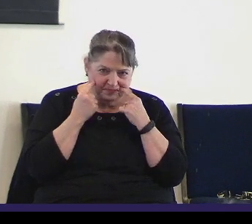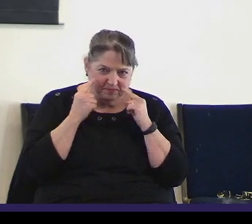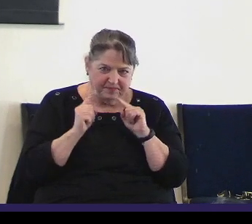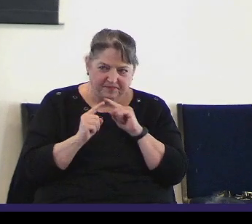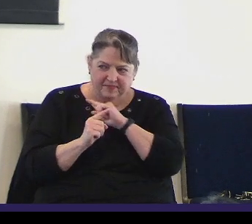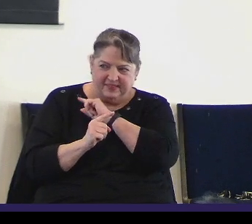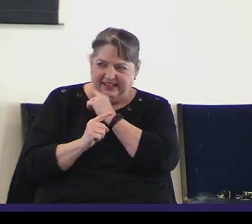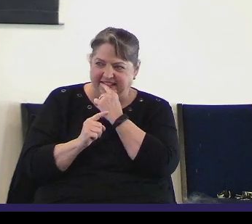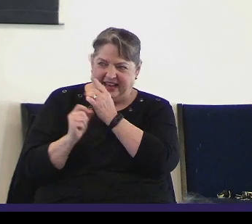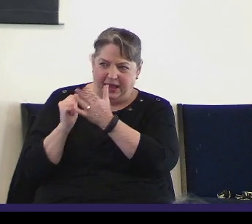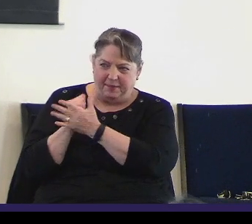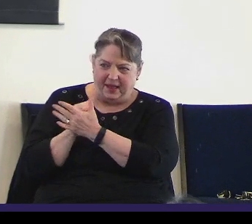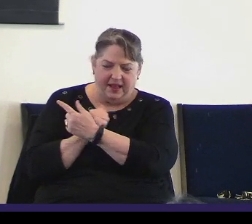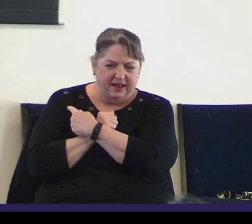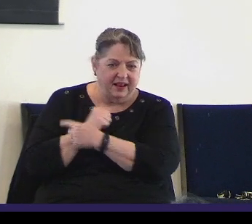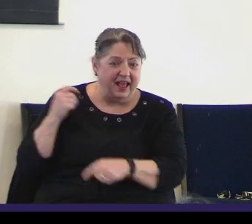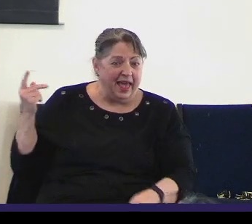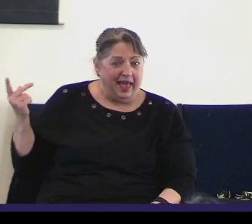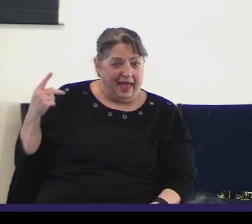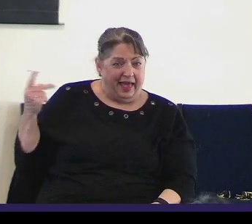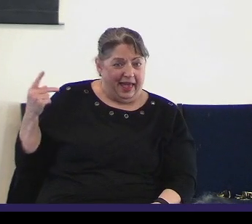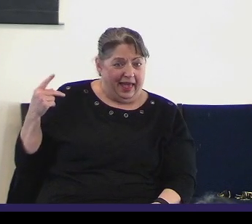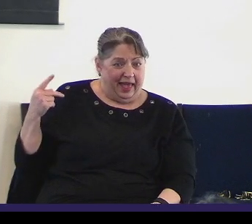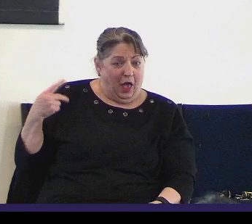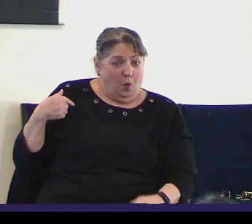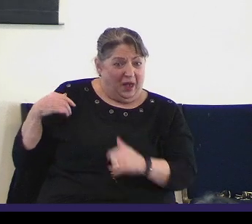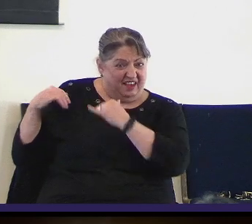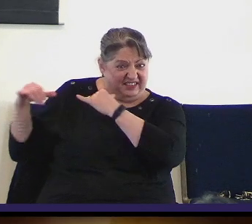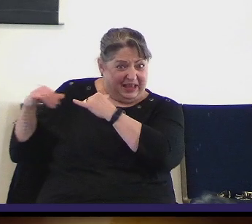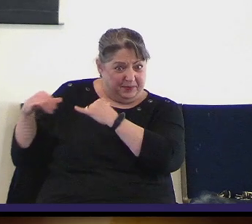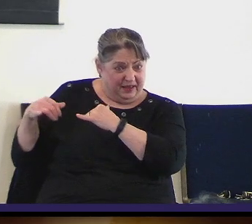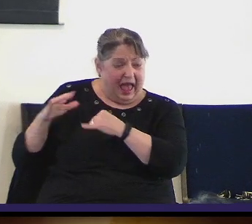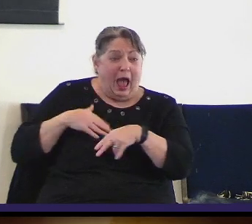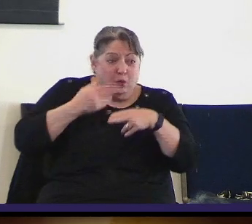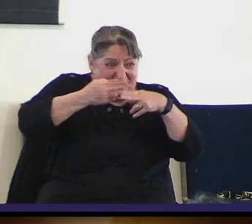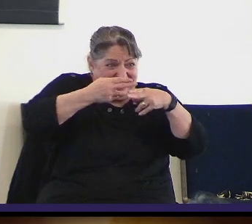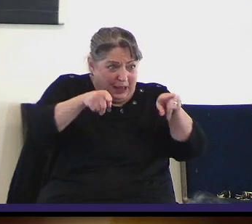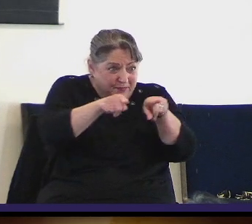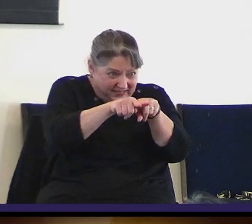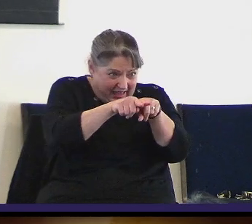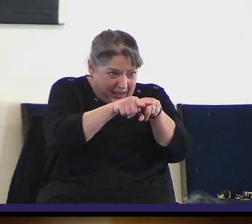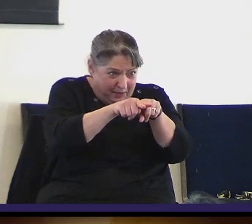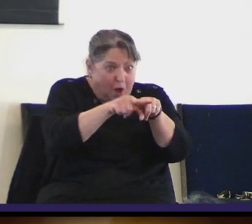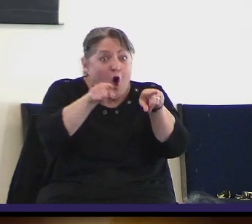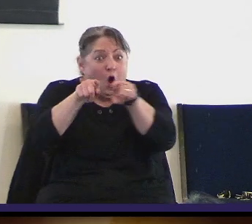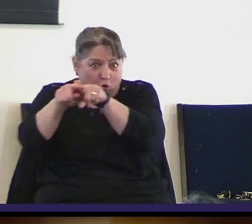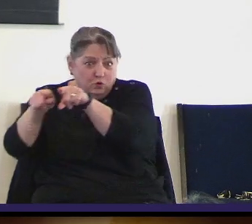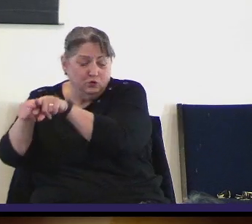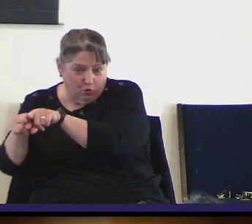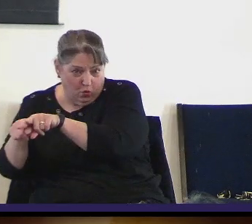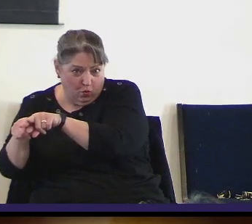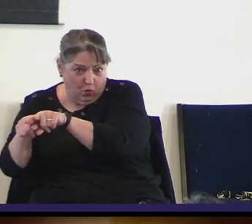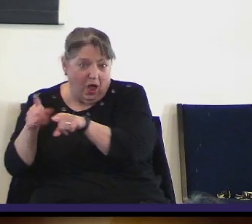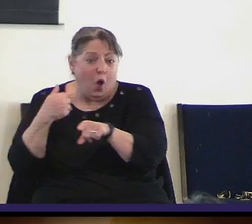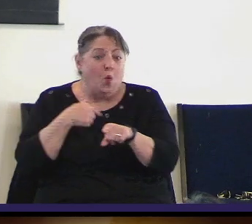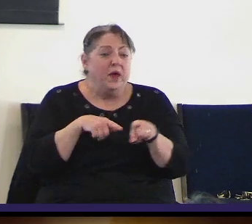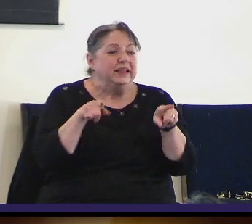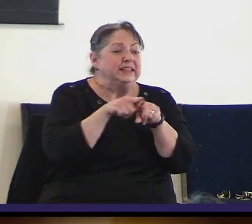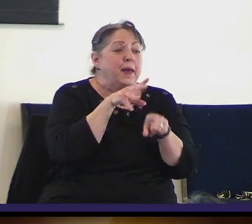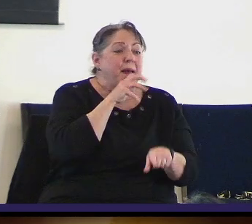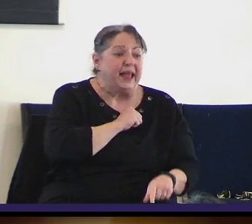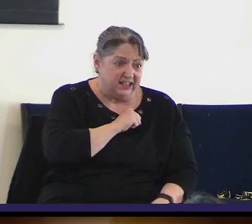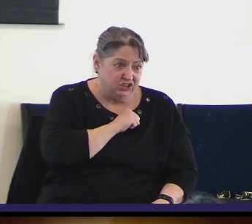Amen. Now, you know, Heather and I have something in common, besides our names. Actually, and we are the same age.